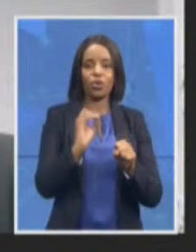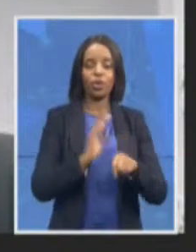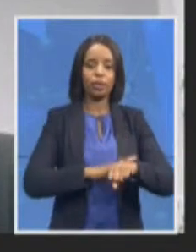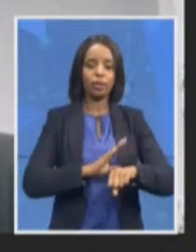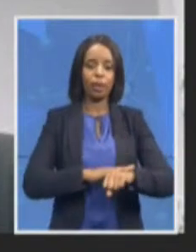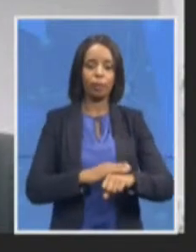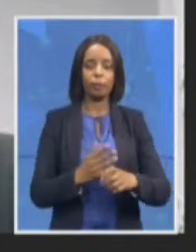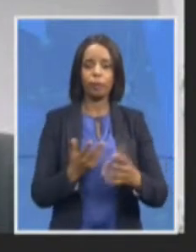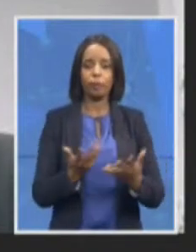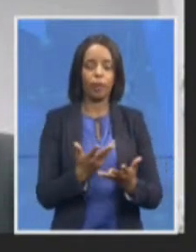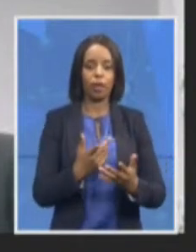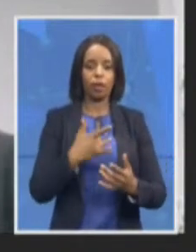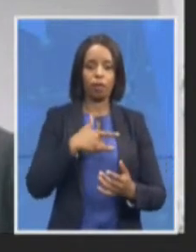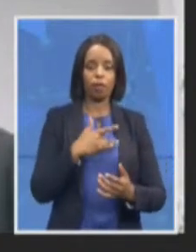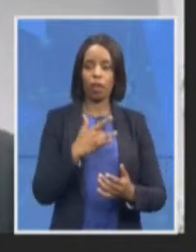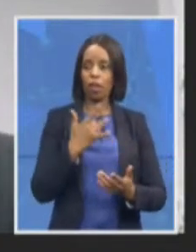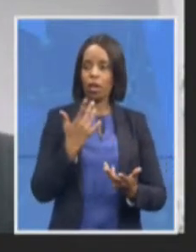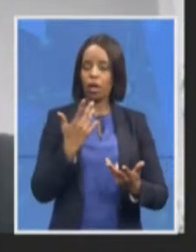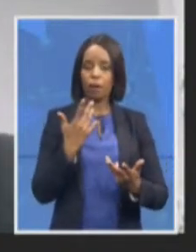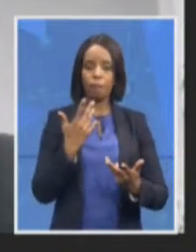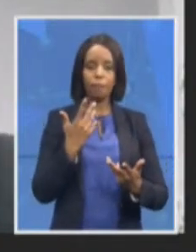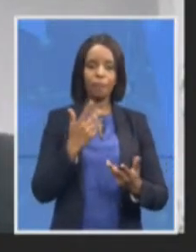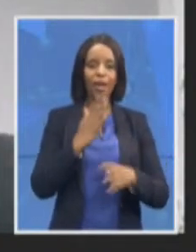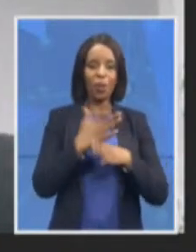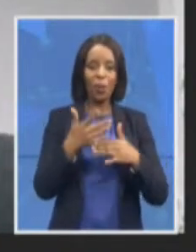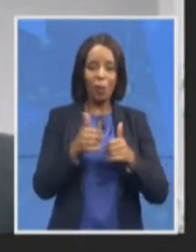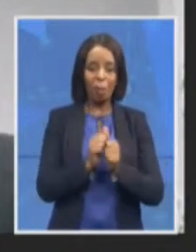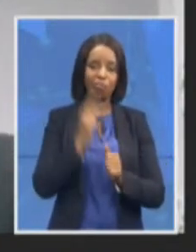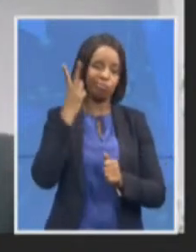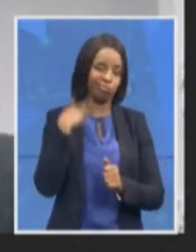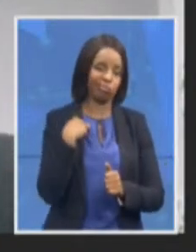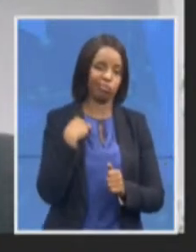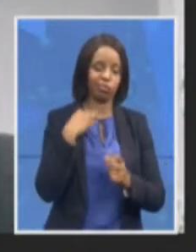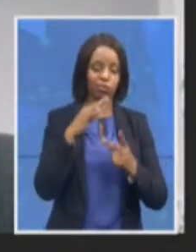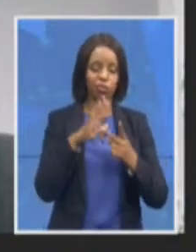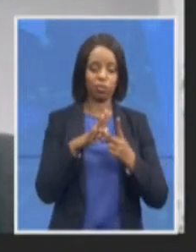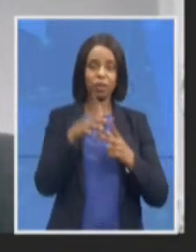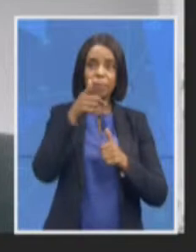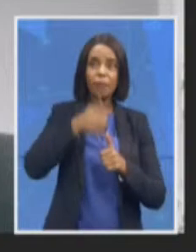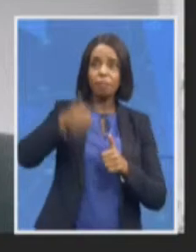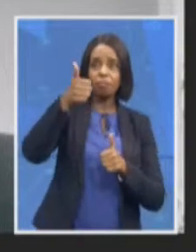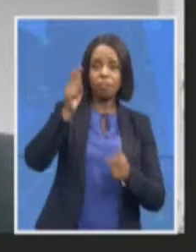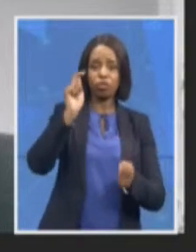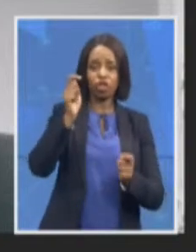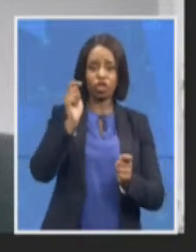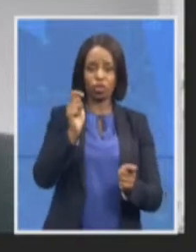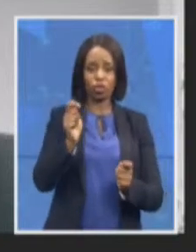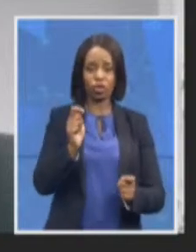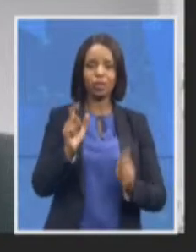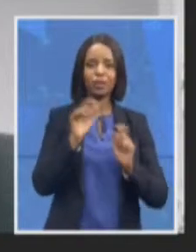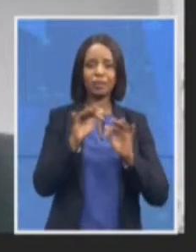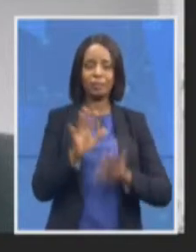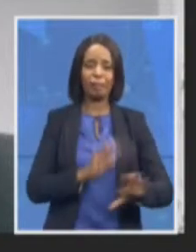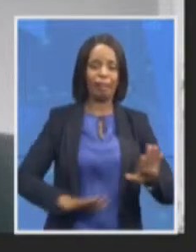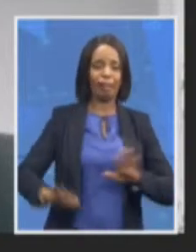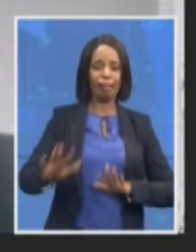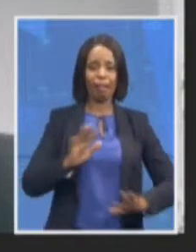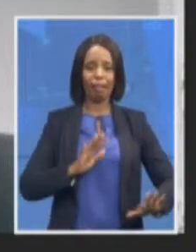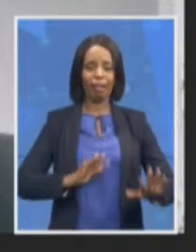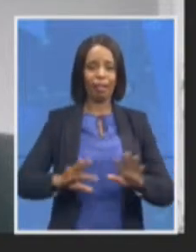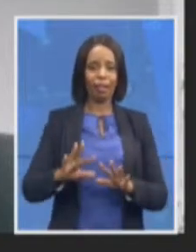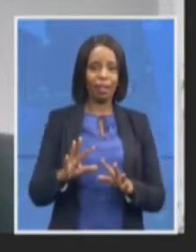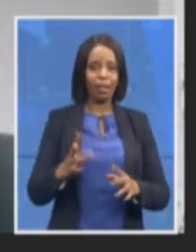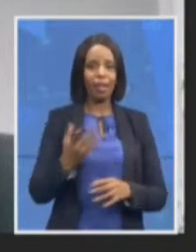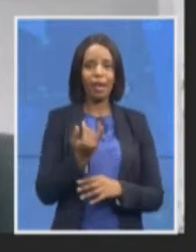know when leadership changes there's there's uncertainty but I certainly hope that colleagues in the ID I don't just hope I'm sure